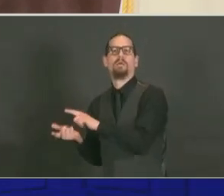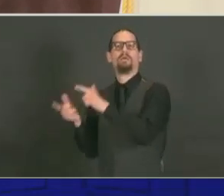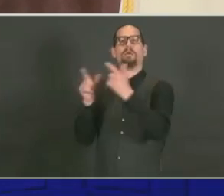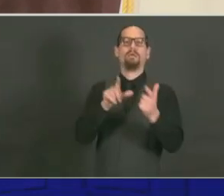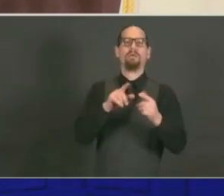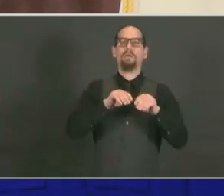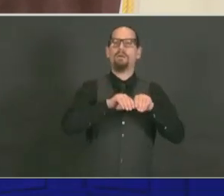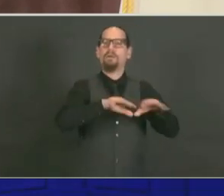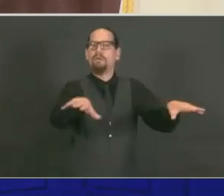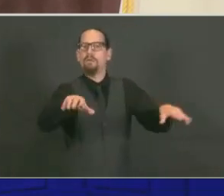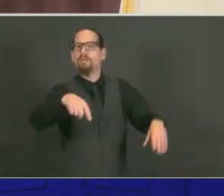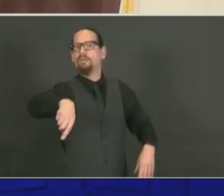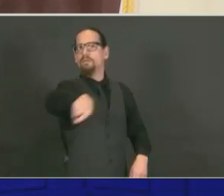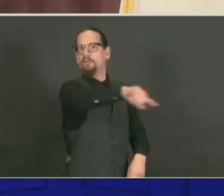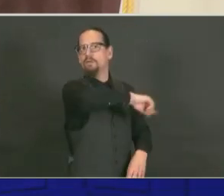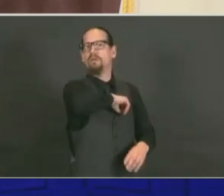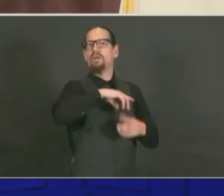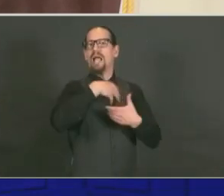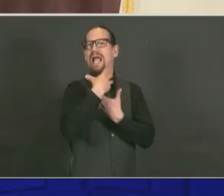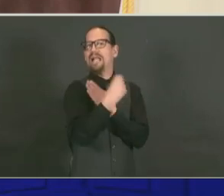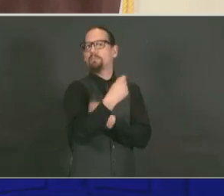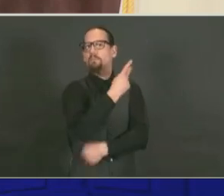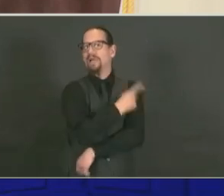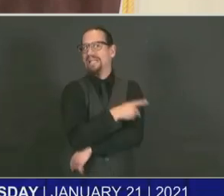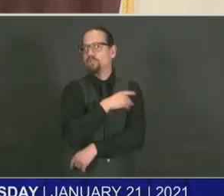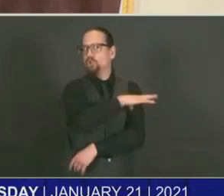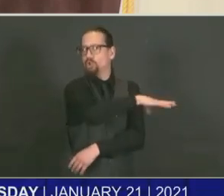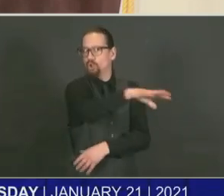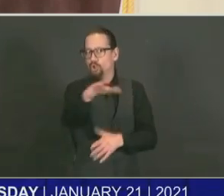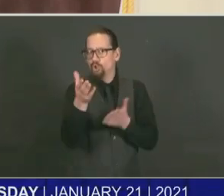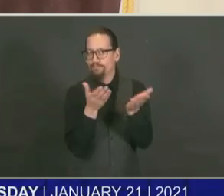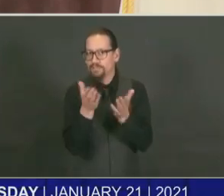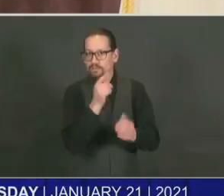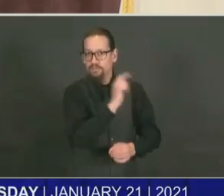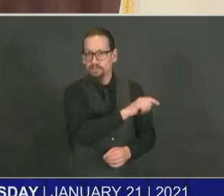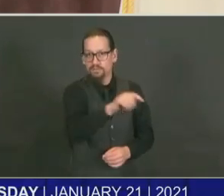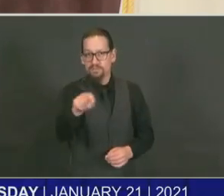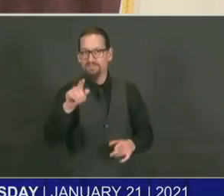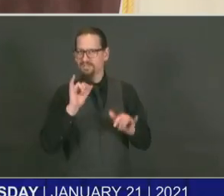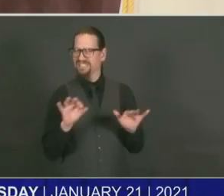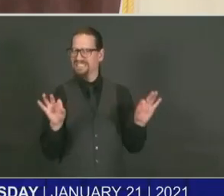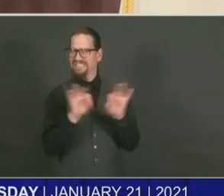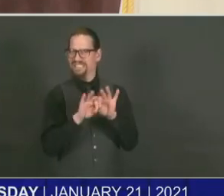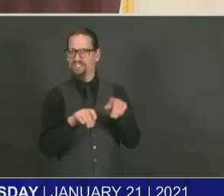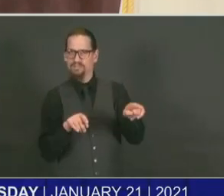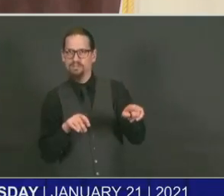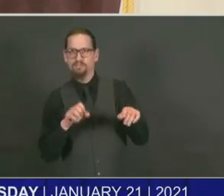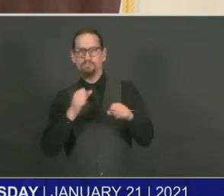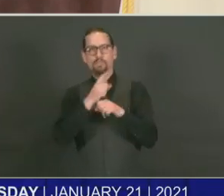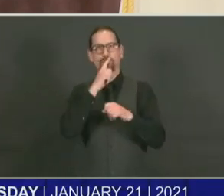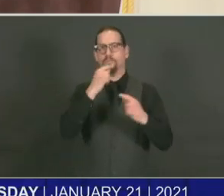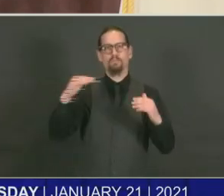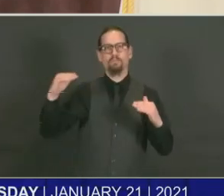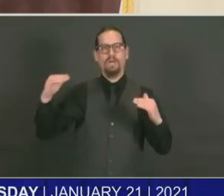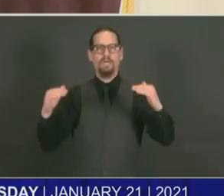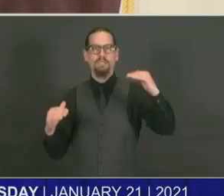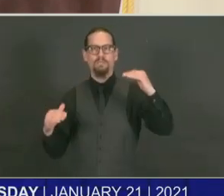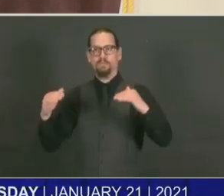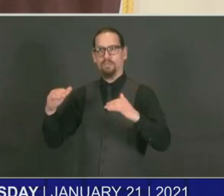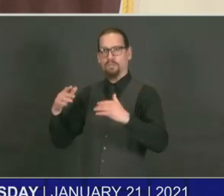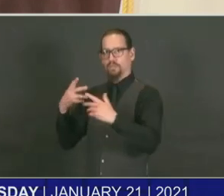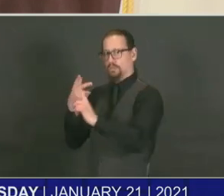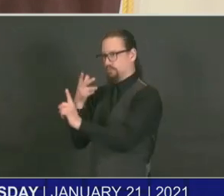outpatient provider vaccination. And that's key, the ability to be dynamic, to make the adjustment